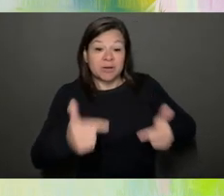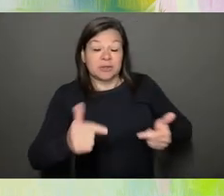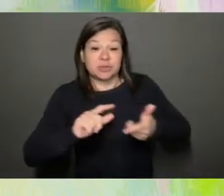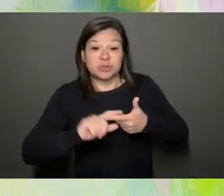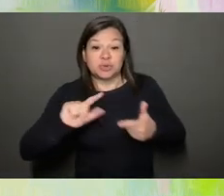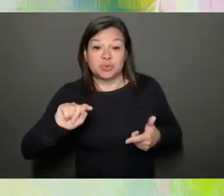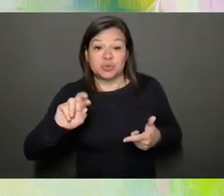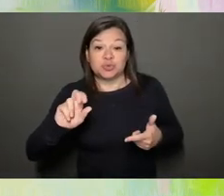Yeah, that's great. Thank you.